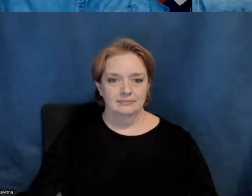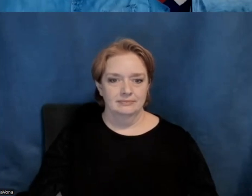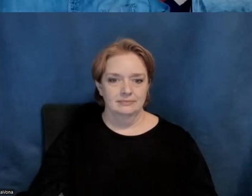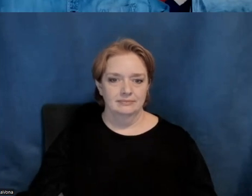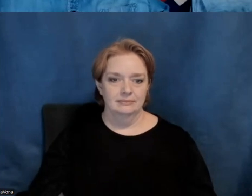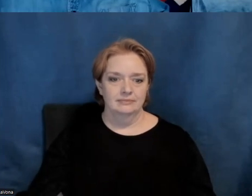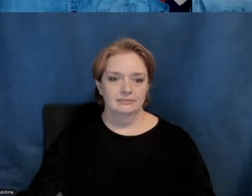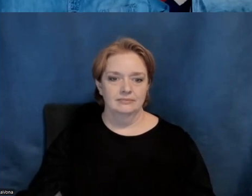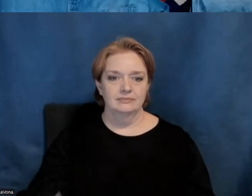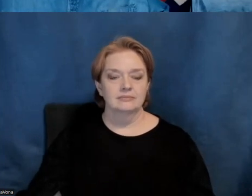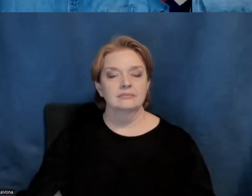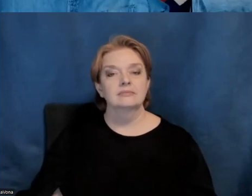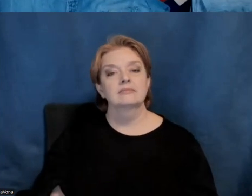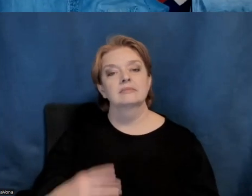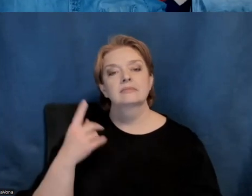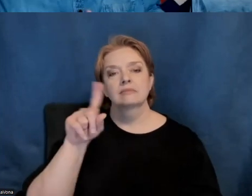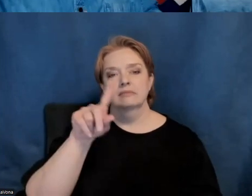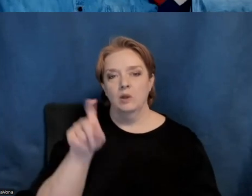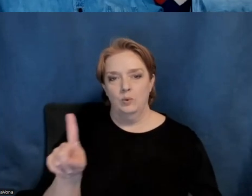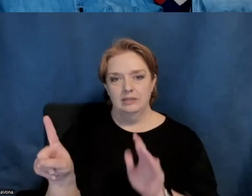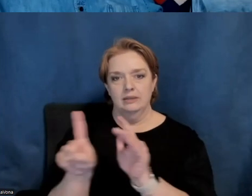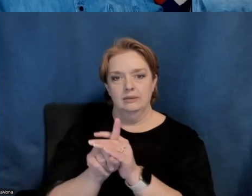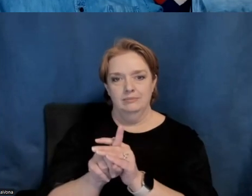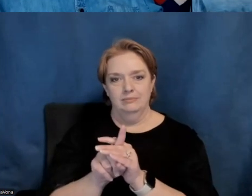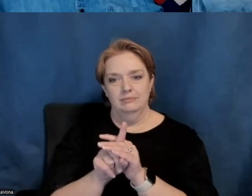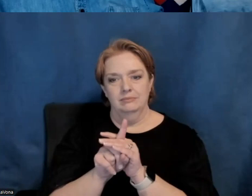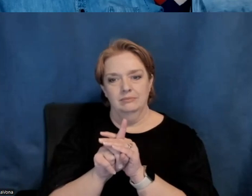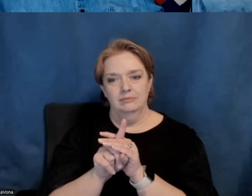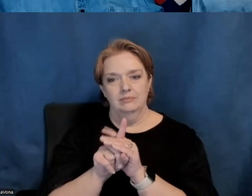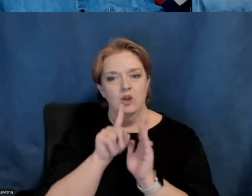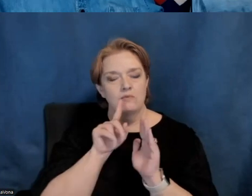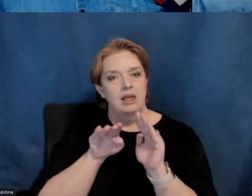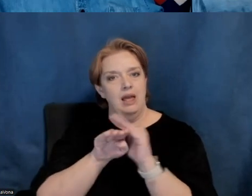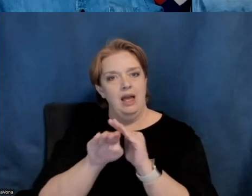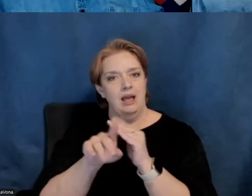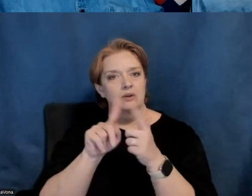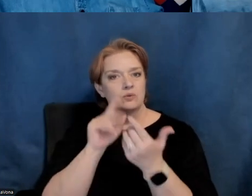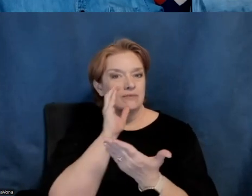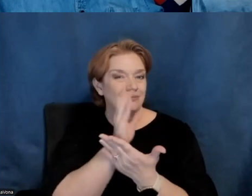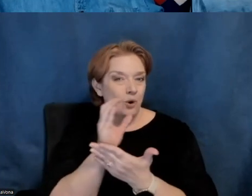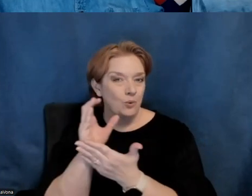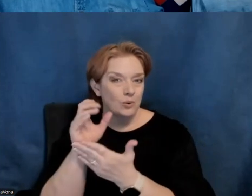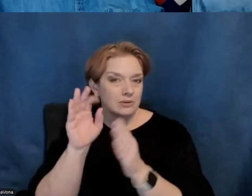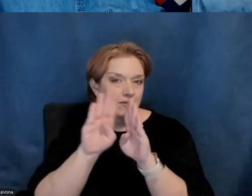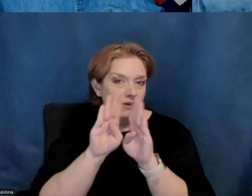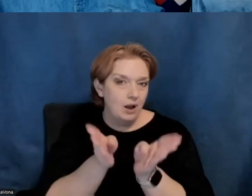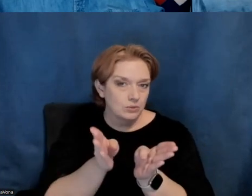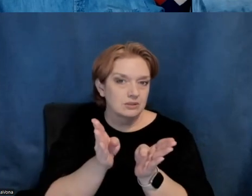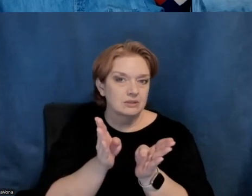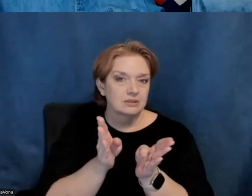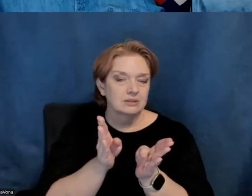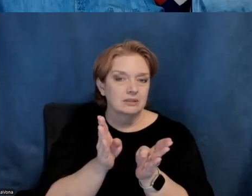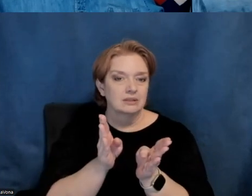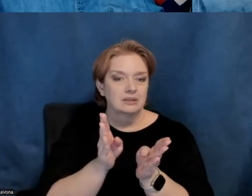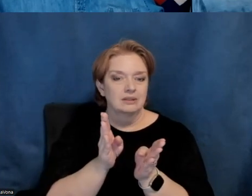Um, there's a question about, uh, essentially access to photos of the house. Um, so especially